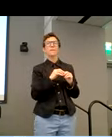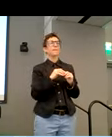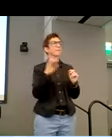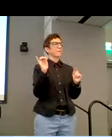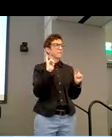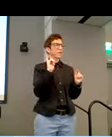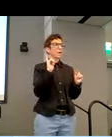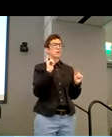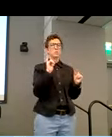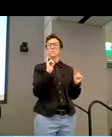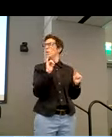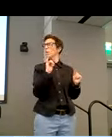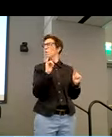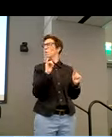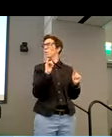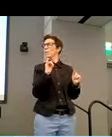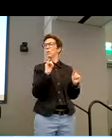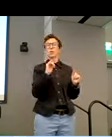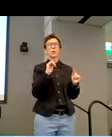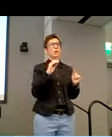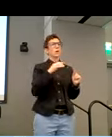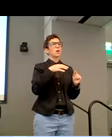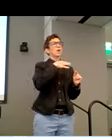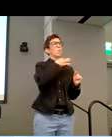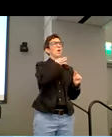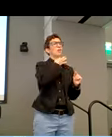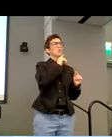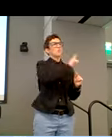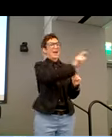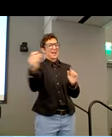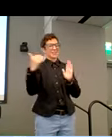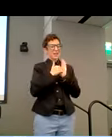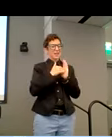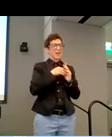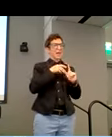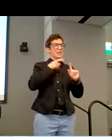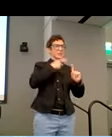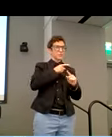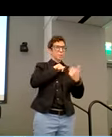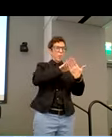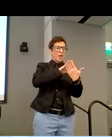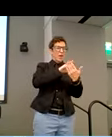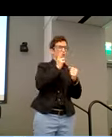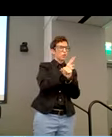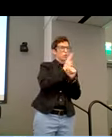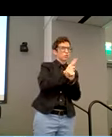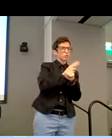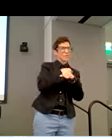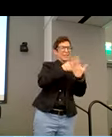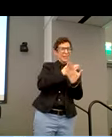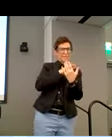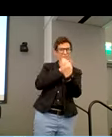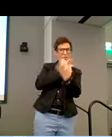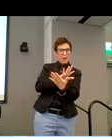to see if there's a particular way that users can provide feedback to you all. So,